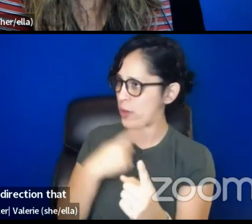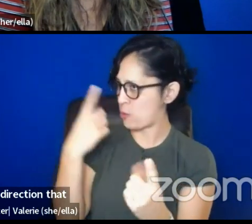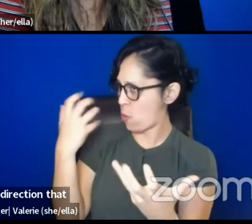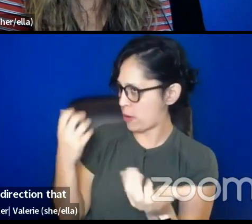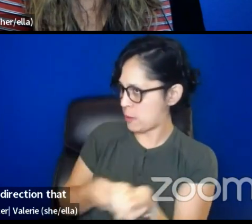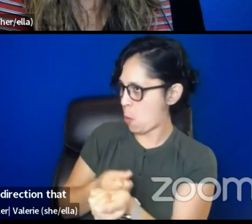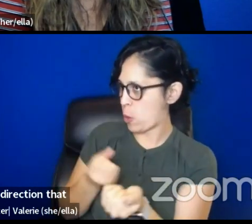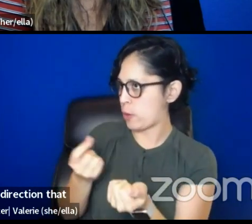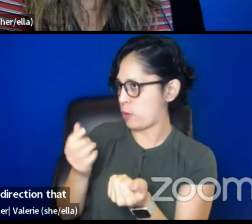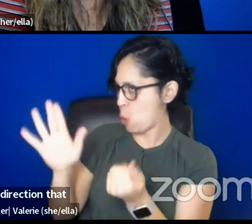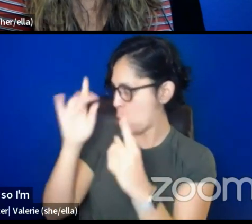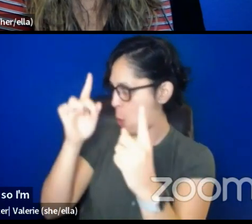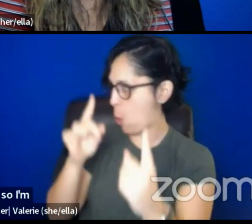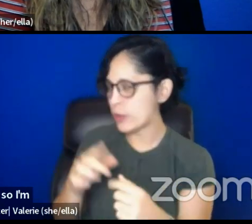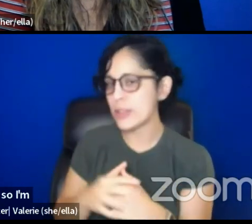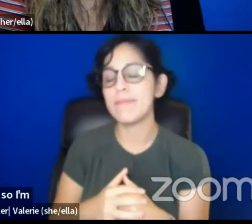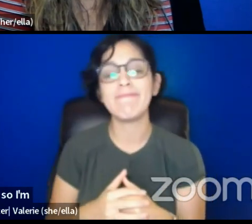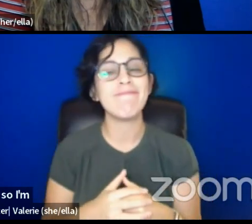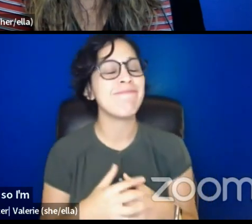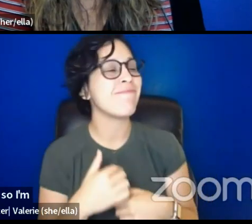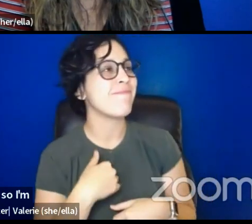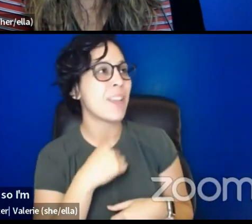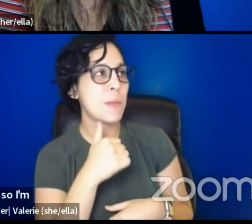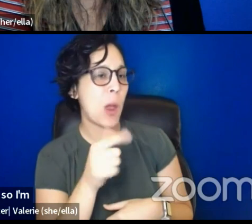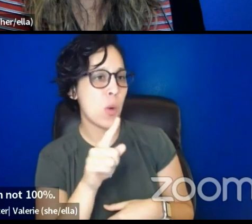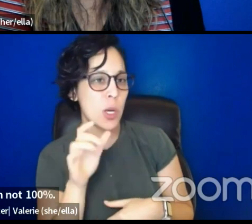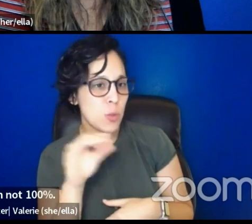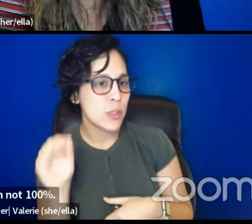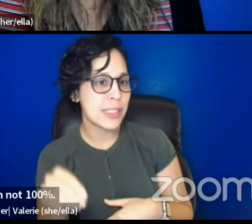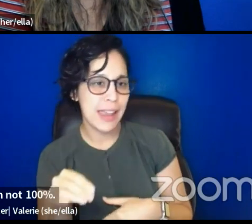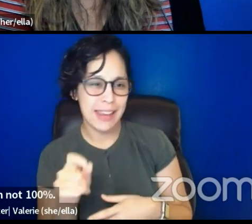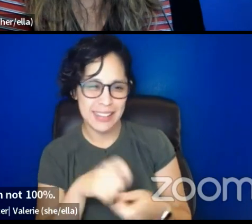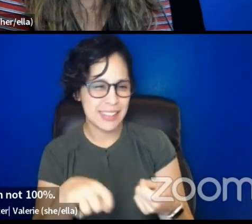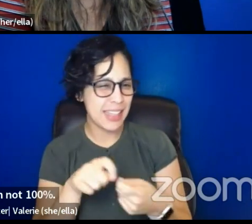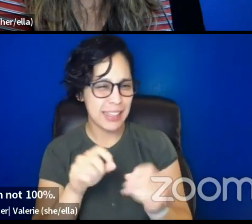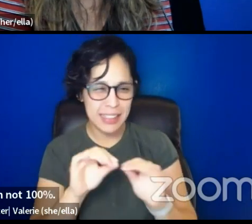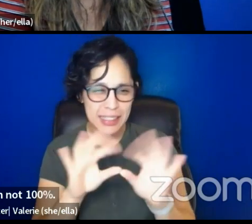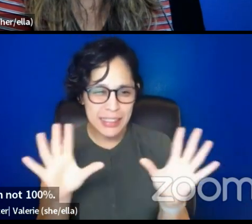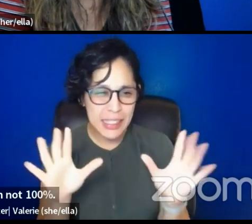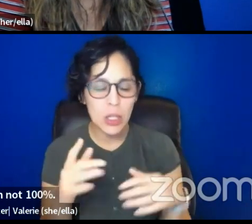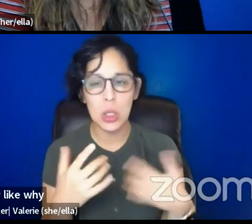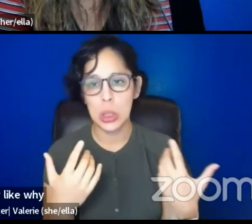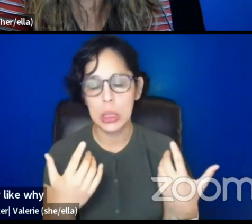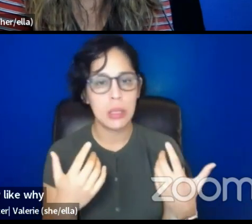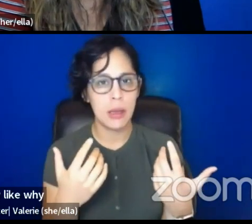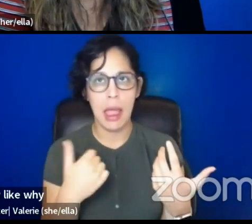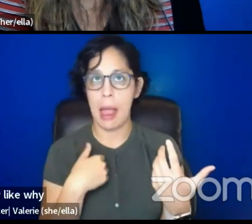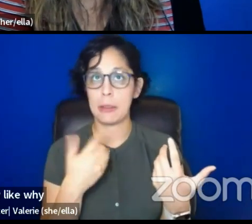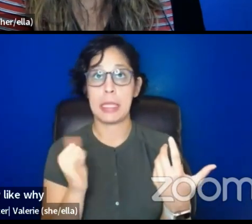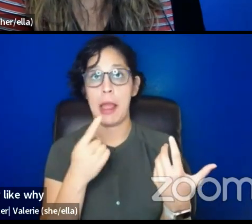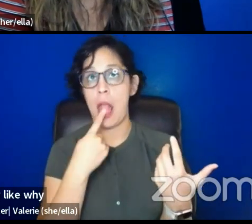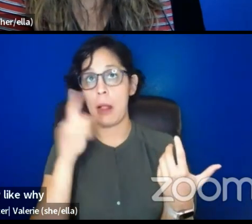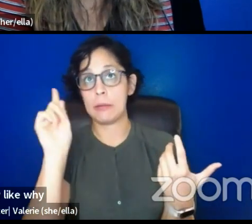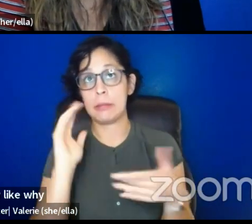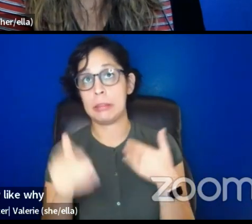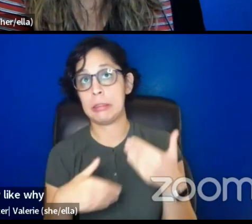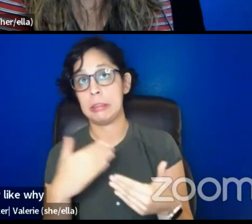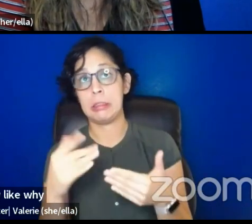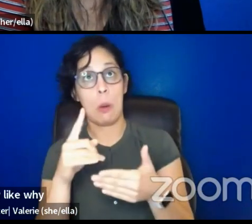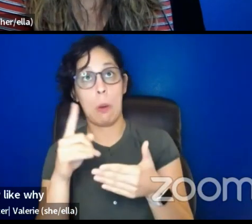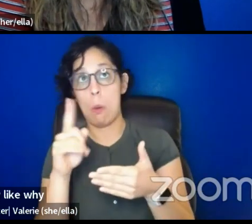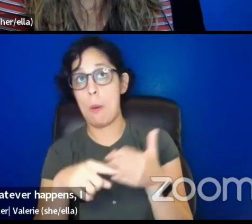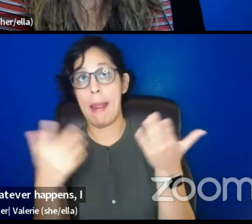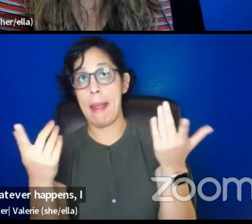So, I'm not 100% sure, kind of down with the flow of, like, whatever happens. I know I want to